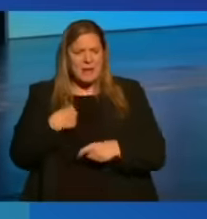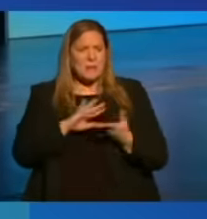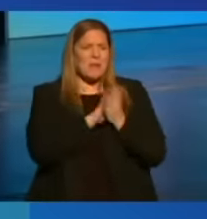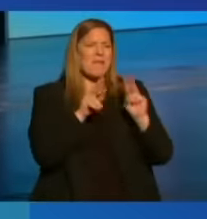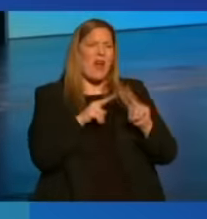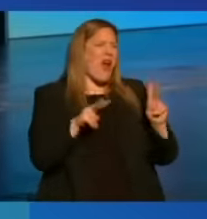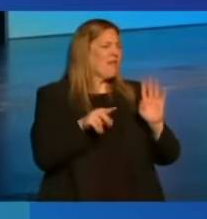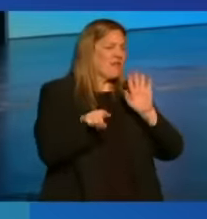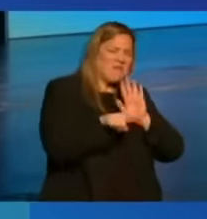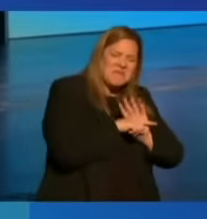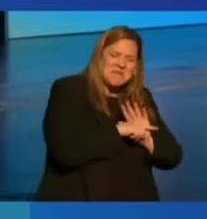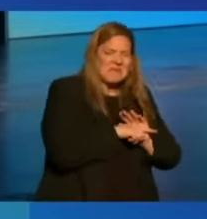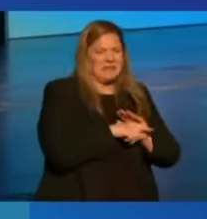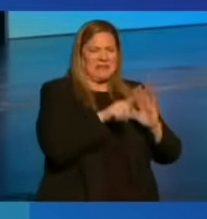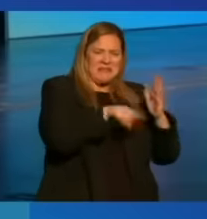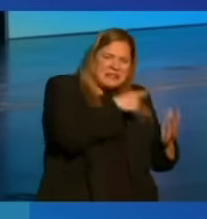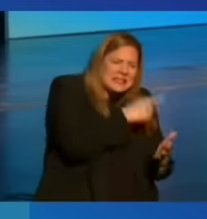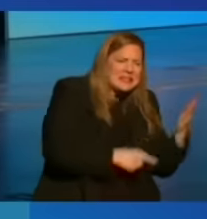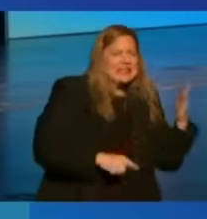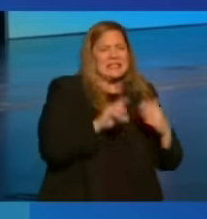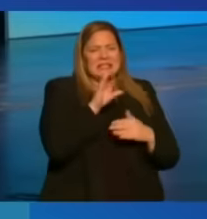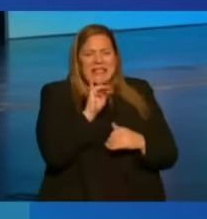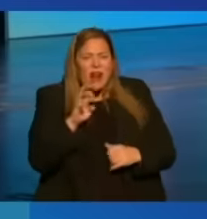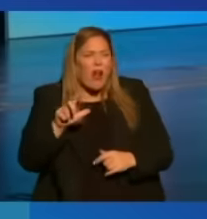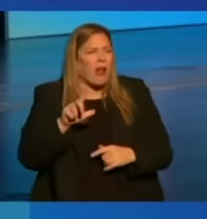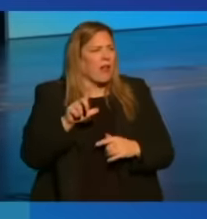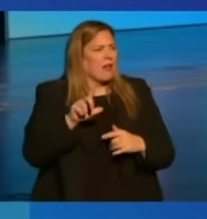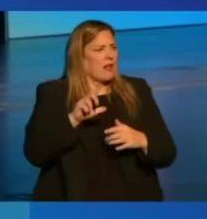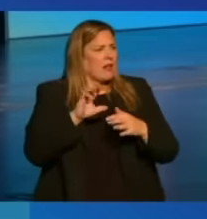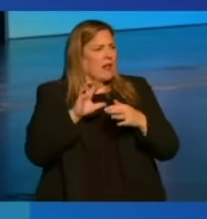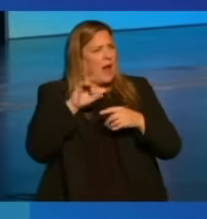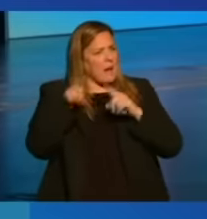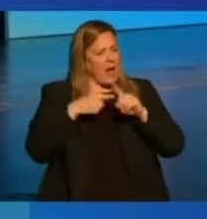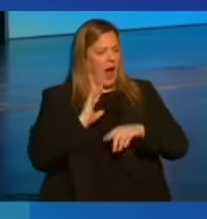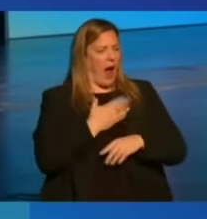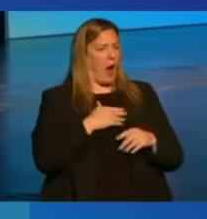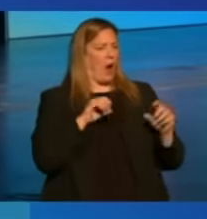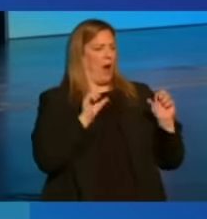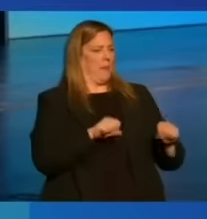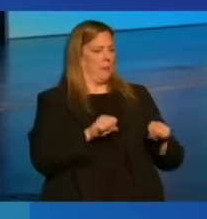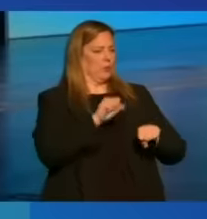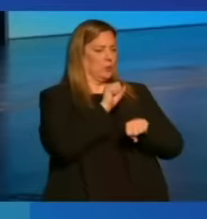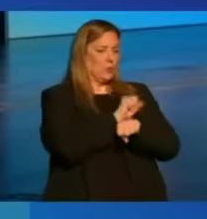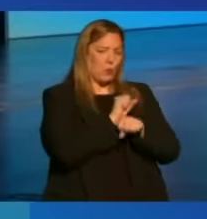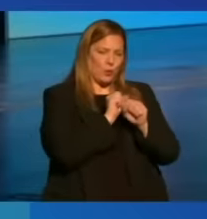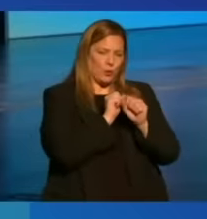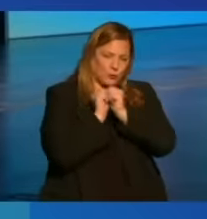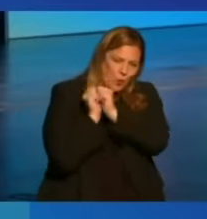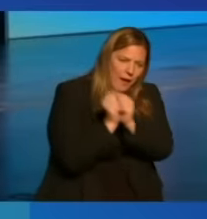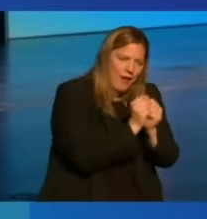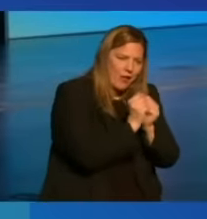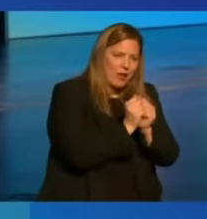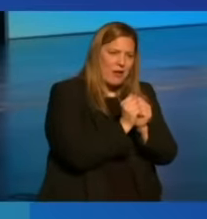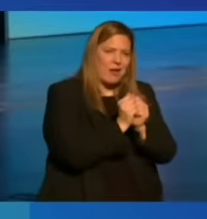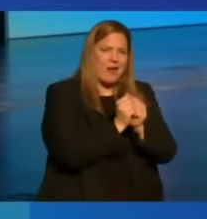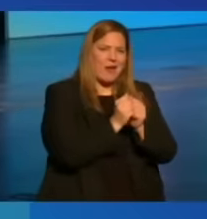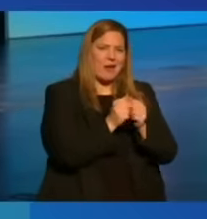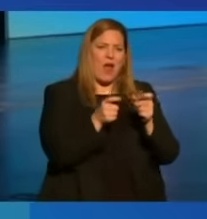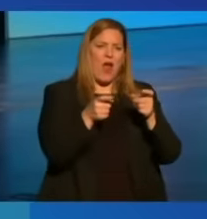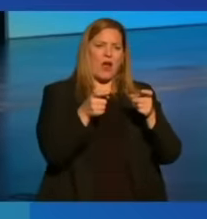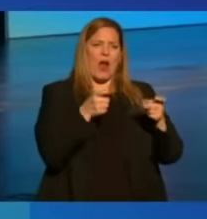about our capacity to work together and govern ourselves.